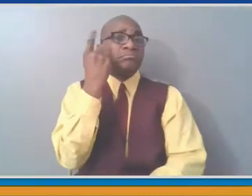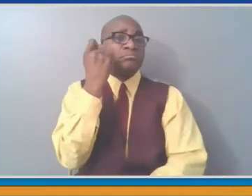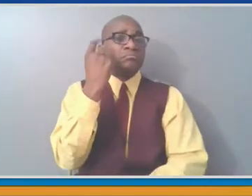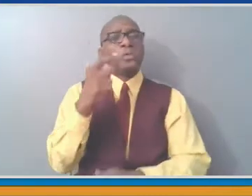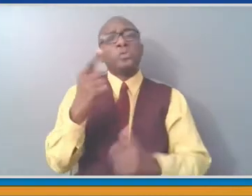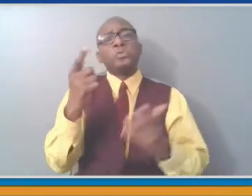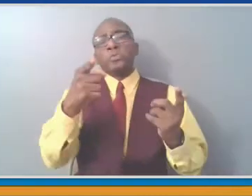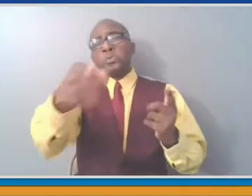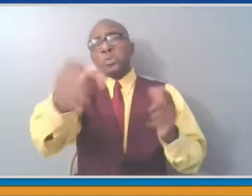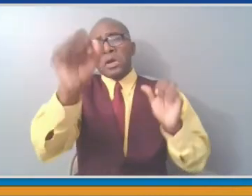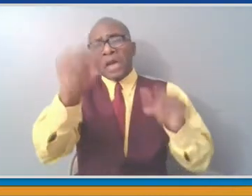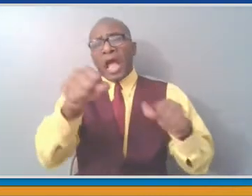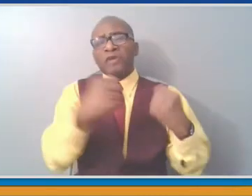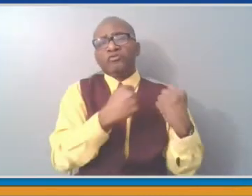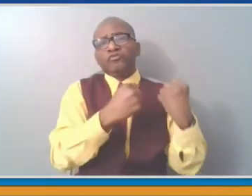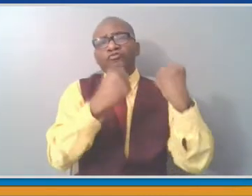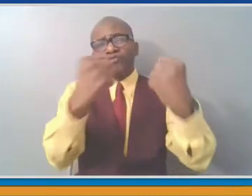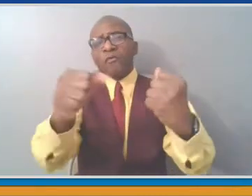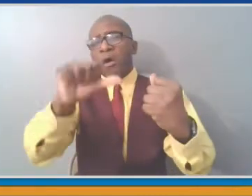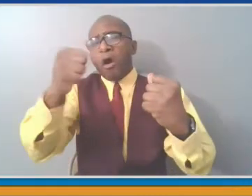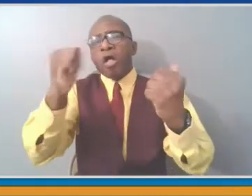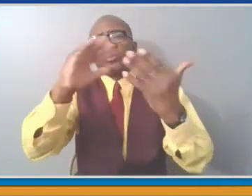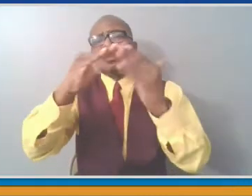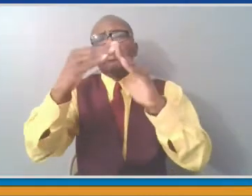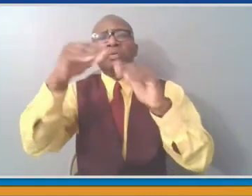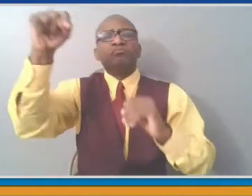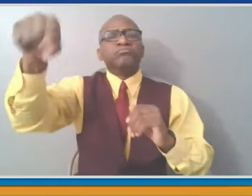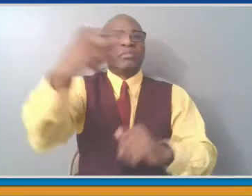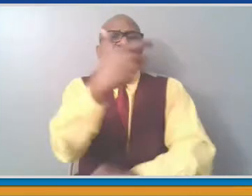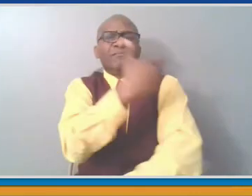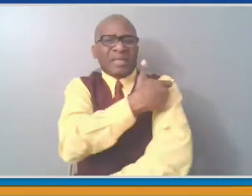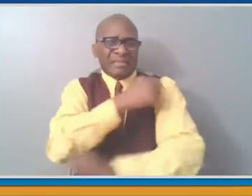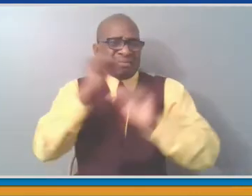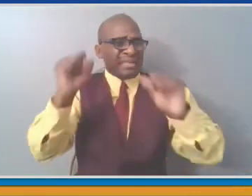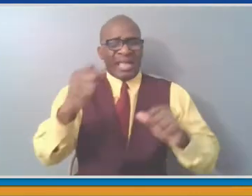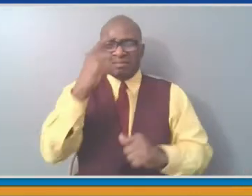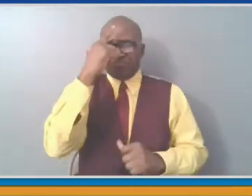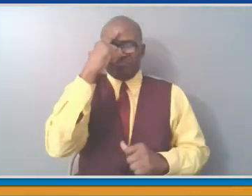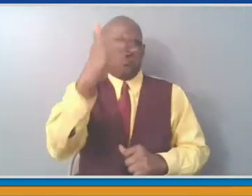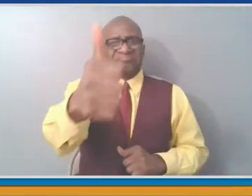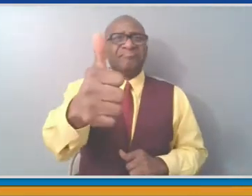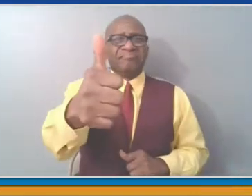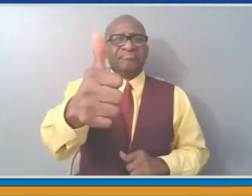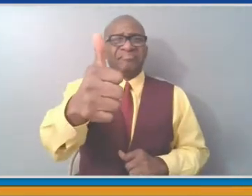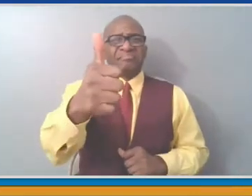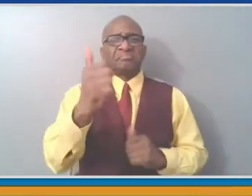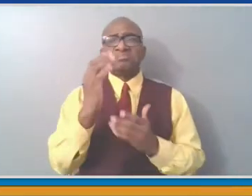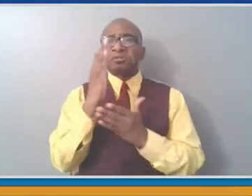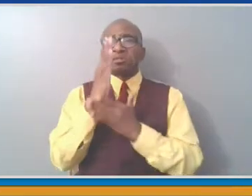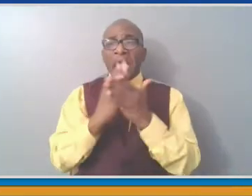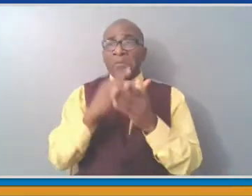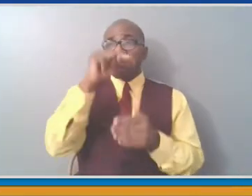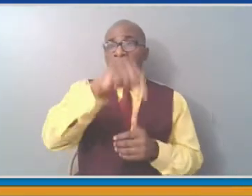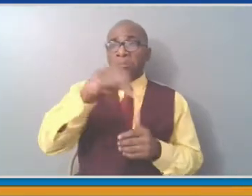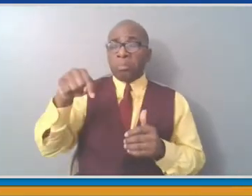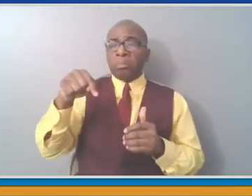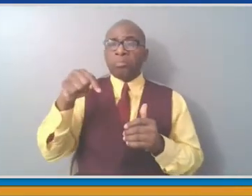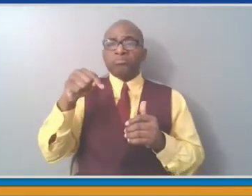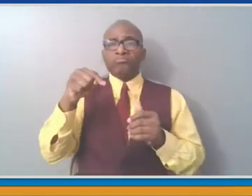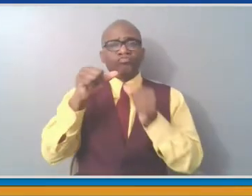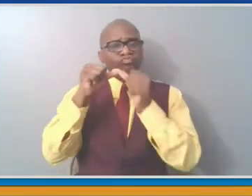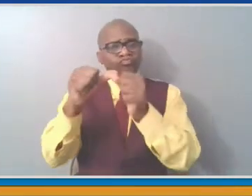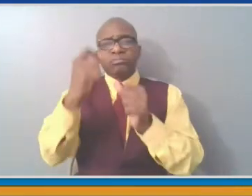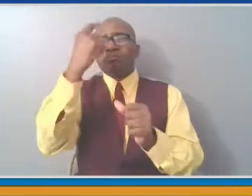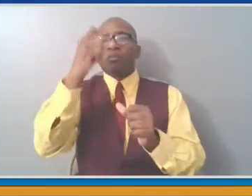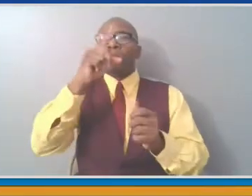of as a regional and even national exercise, one in which we don't live within silos of little villages and towns and cities.